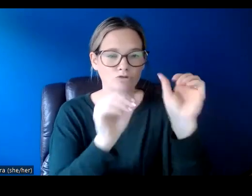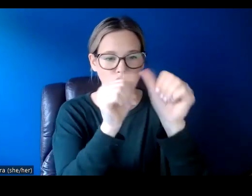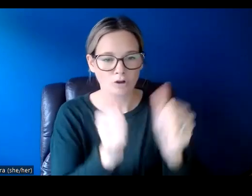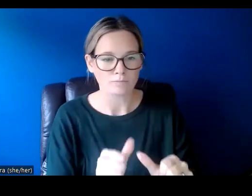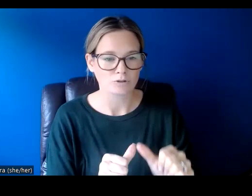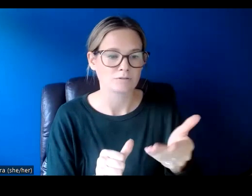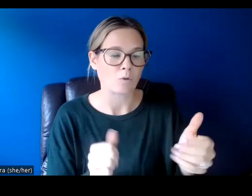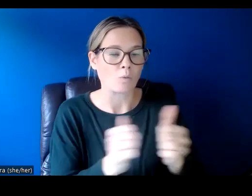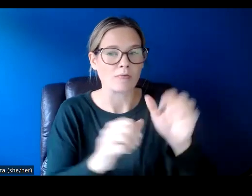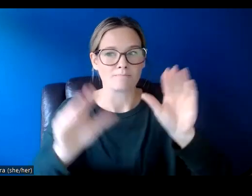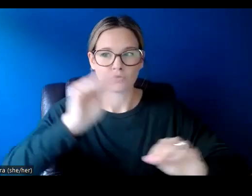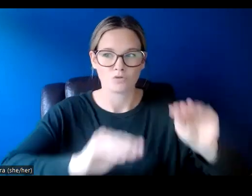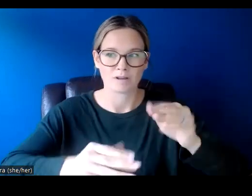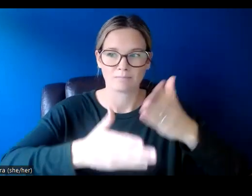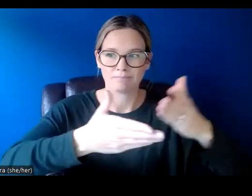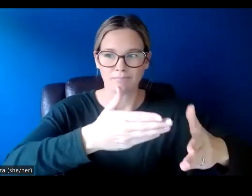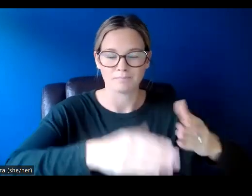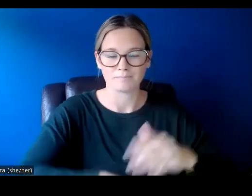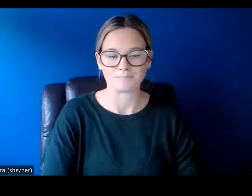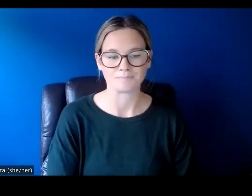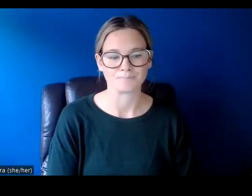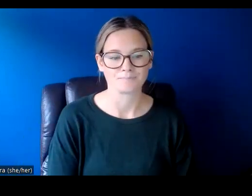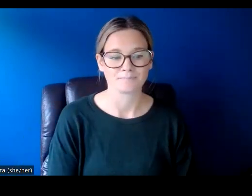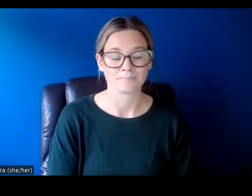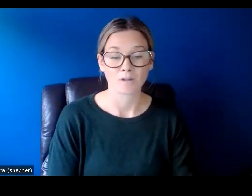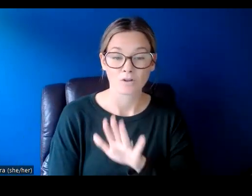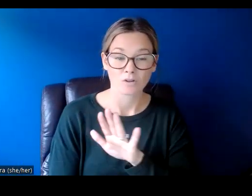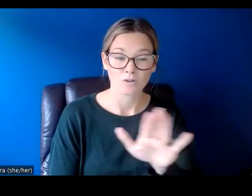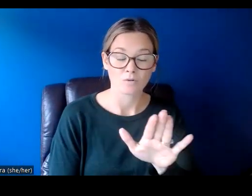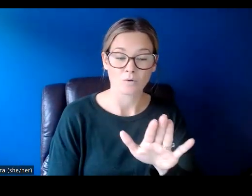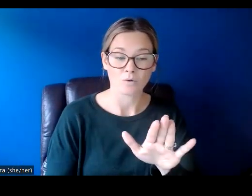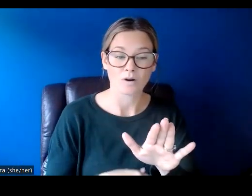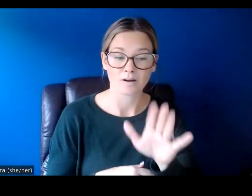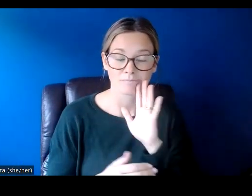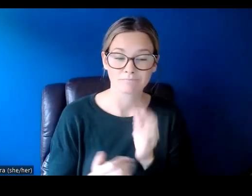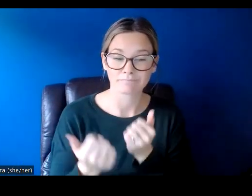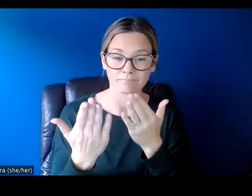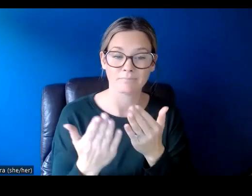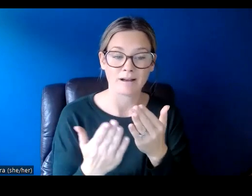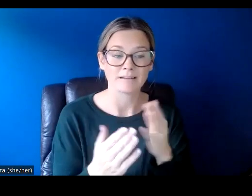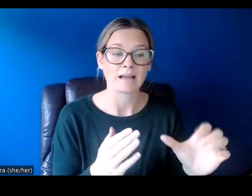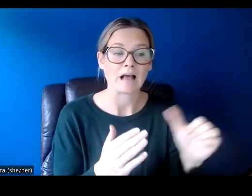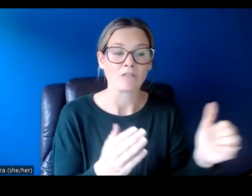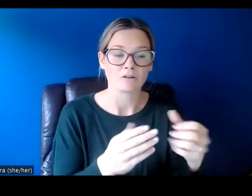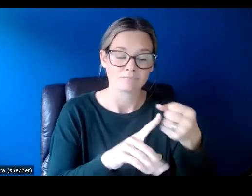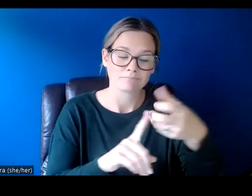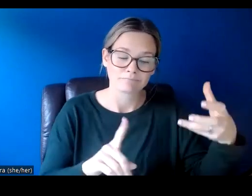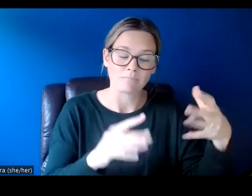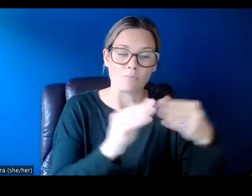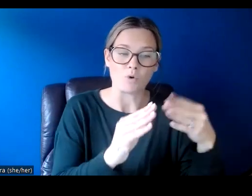objects with moving parts. If you're providing supplementary information,